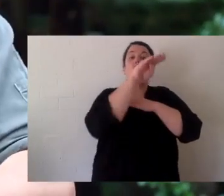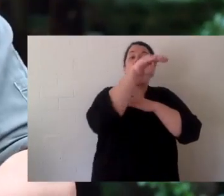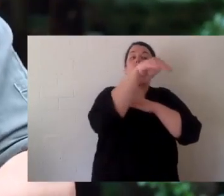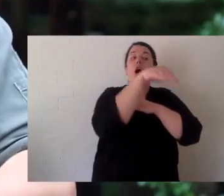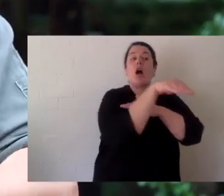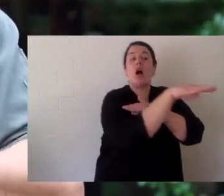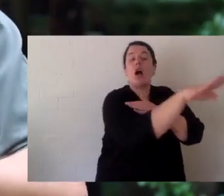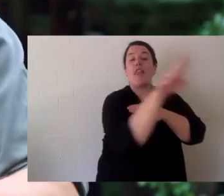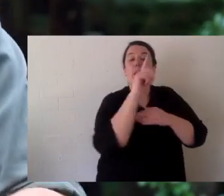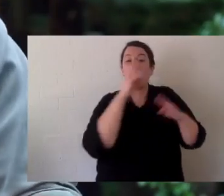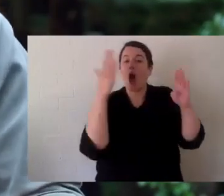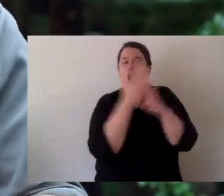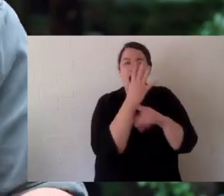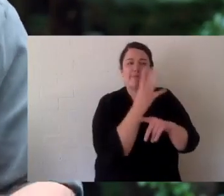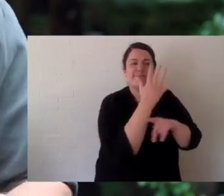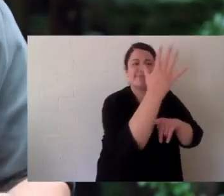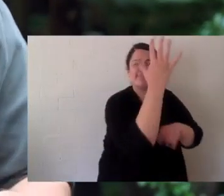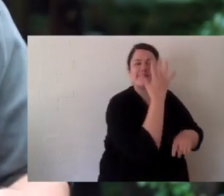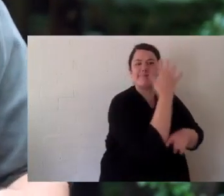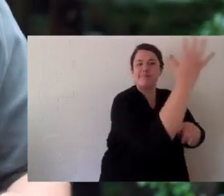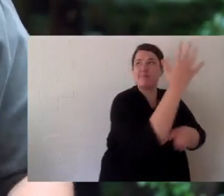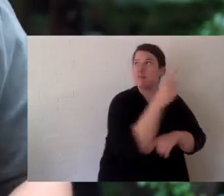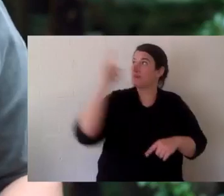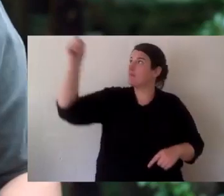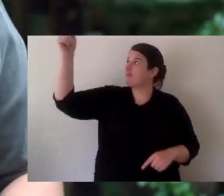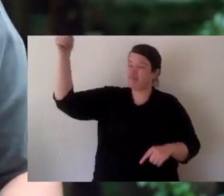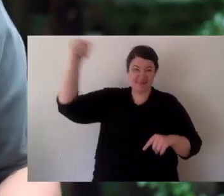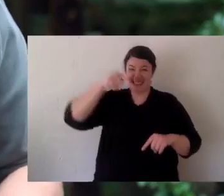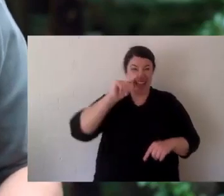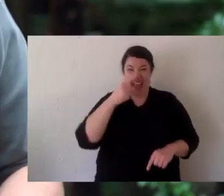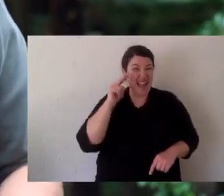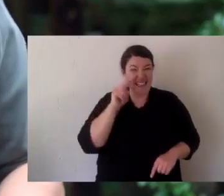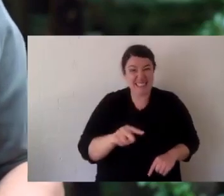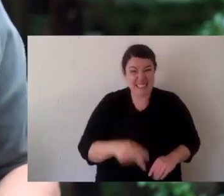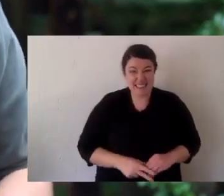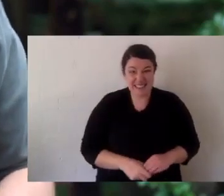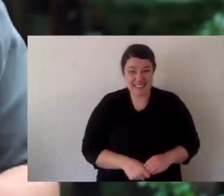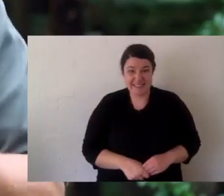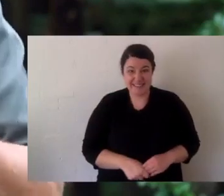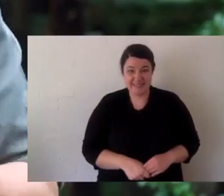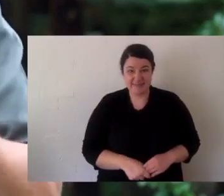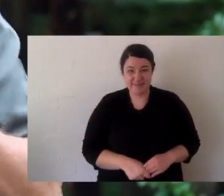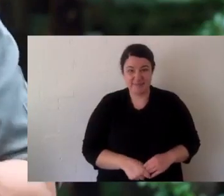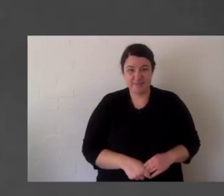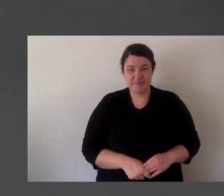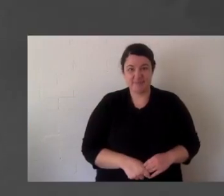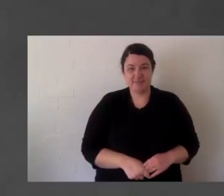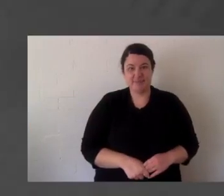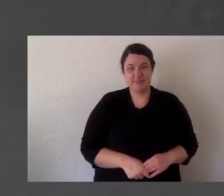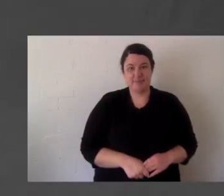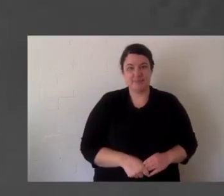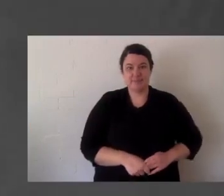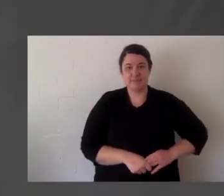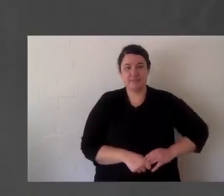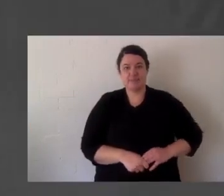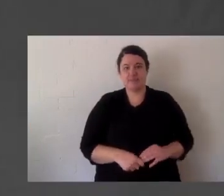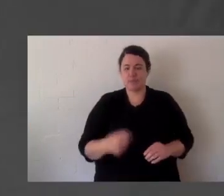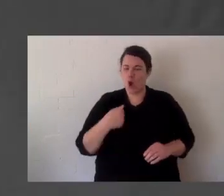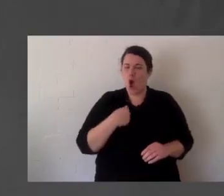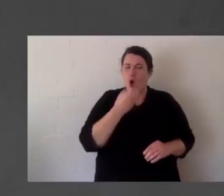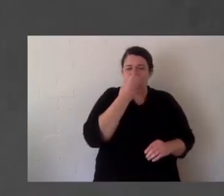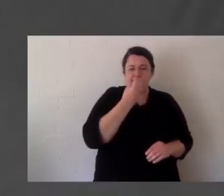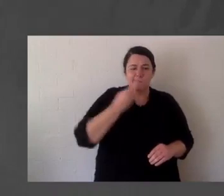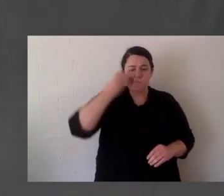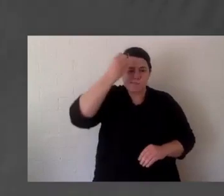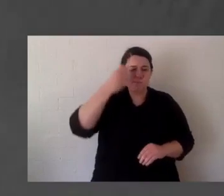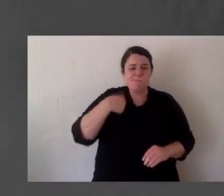to stay on the bottom and when they come up to breathe for air, they go up in a reedy section where the sea eagle can't see them. Whenever I snorkel,